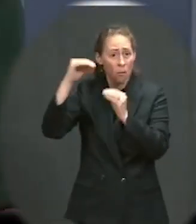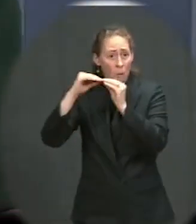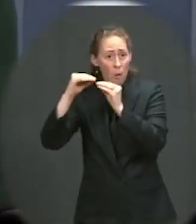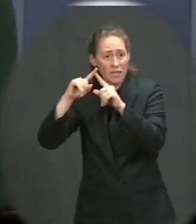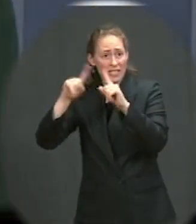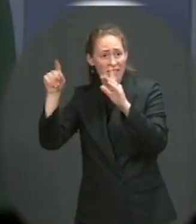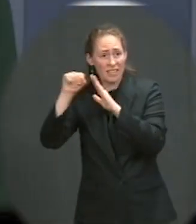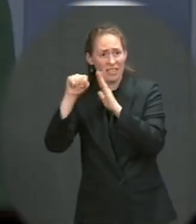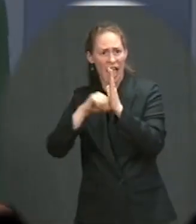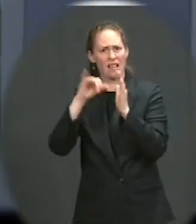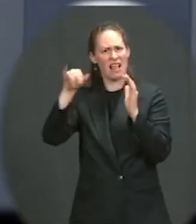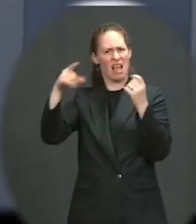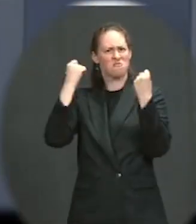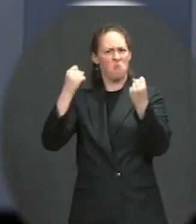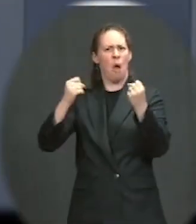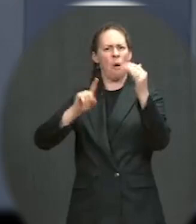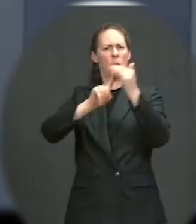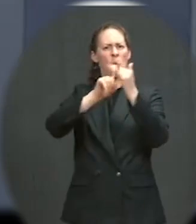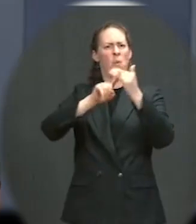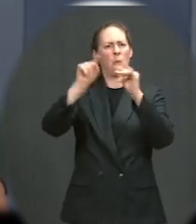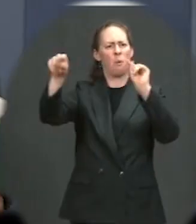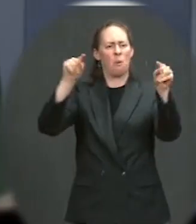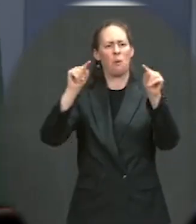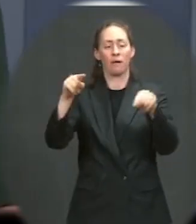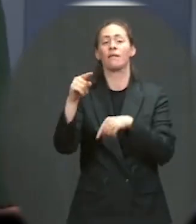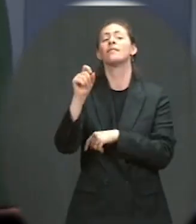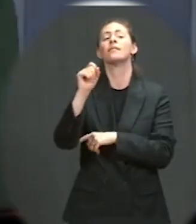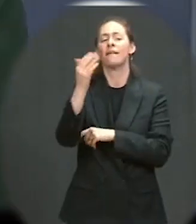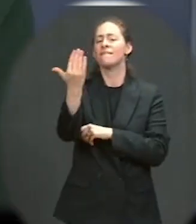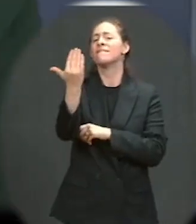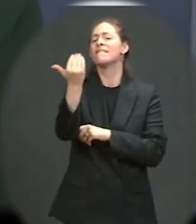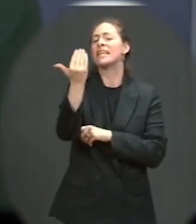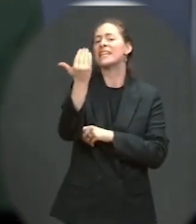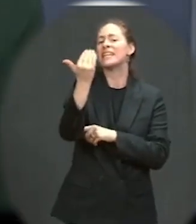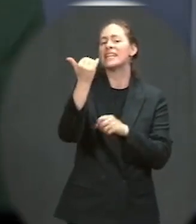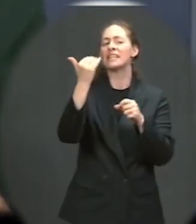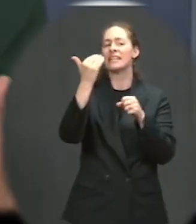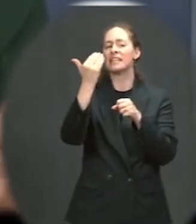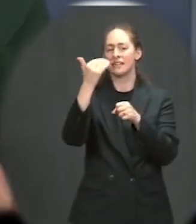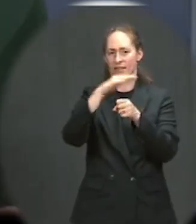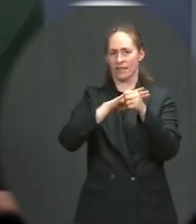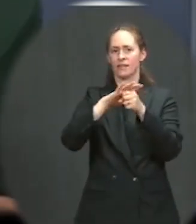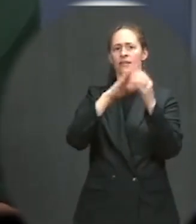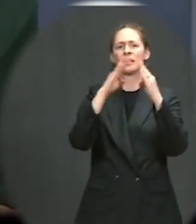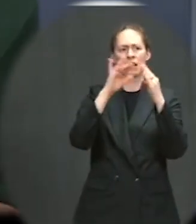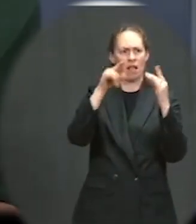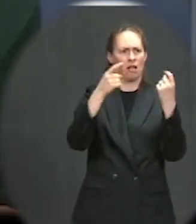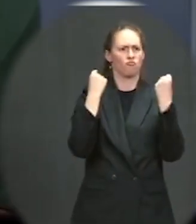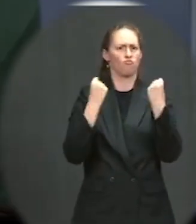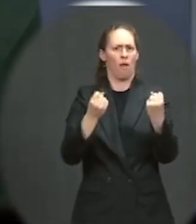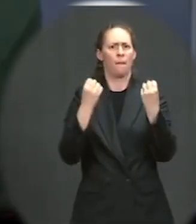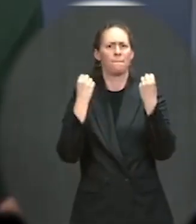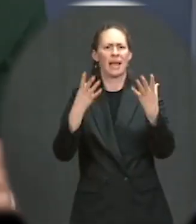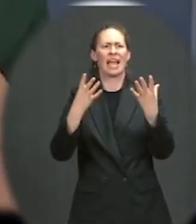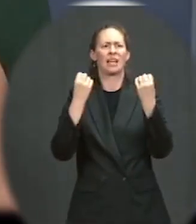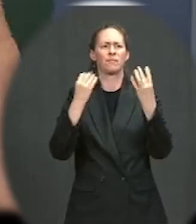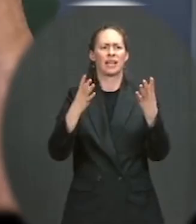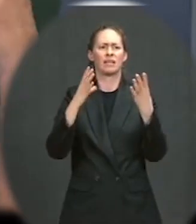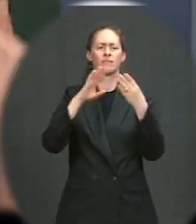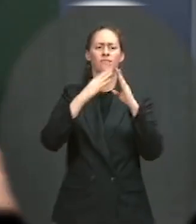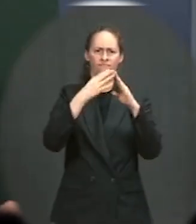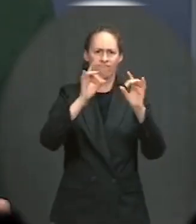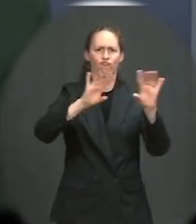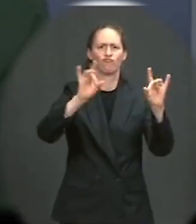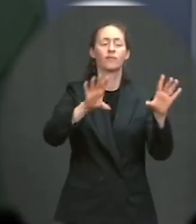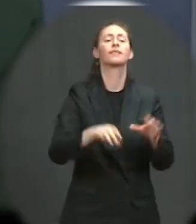right that it was 15 cities that we announced or 15 jurisdictions that we announced this morning. Those jurisdictions stepped, or we will announce,